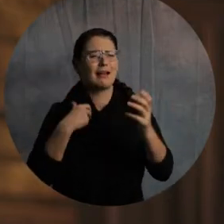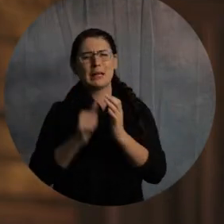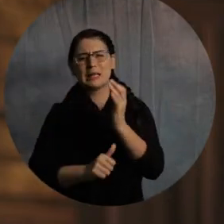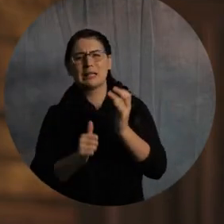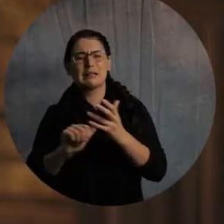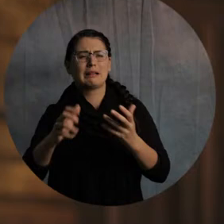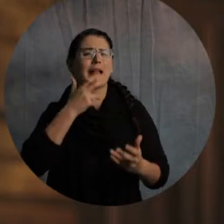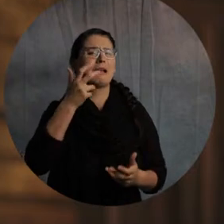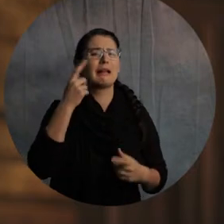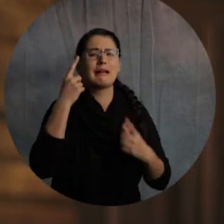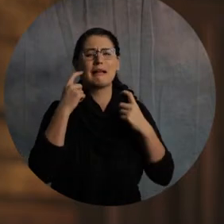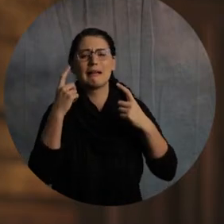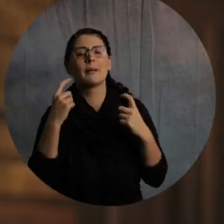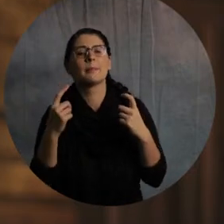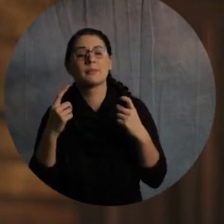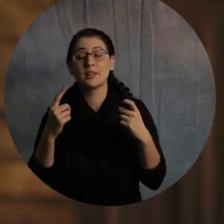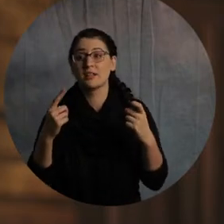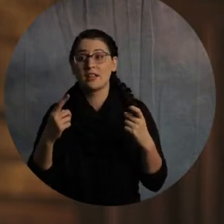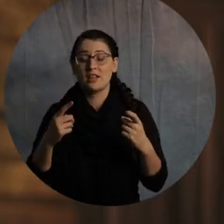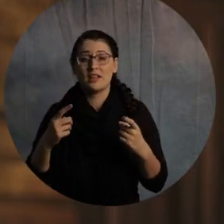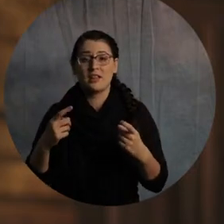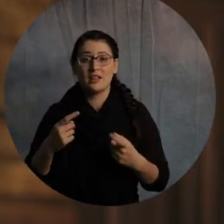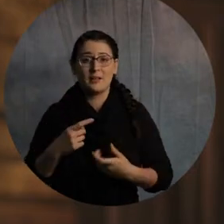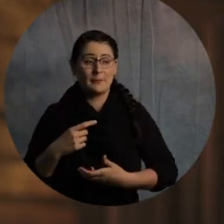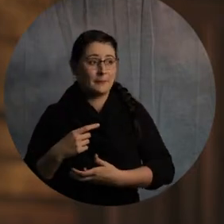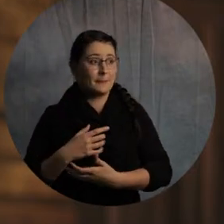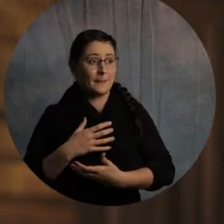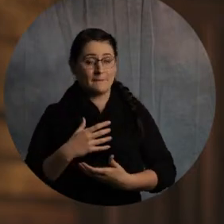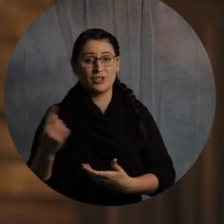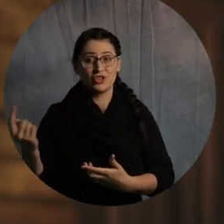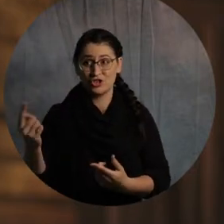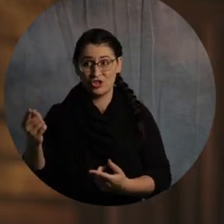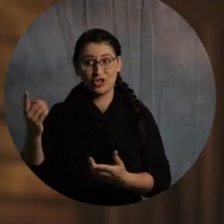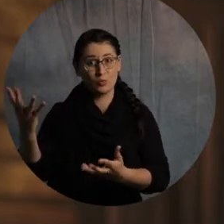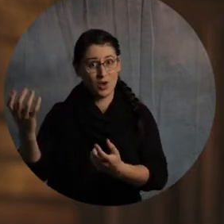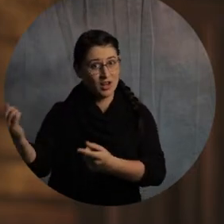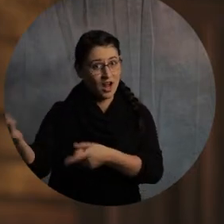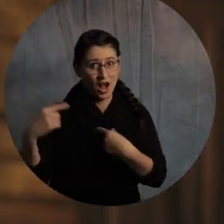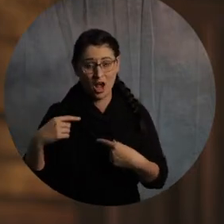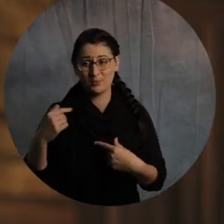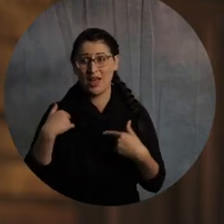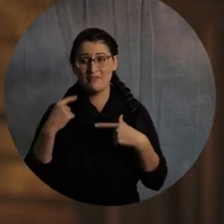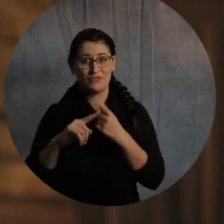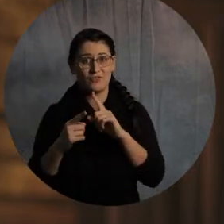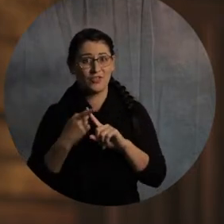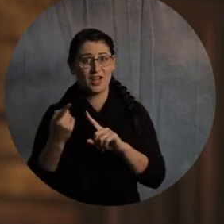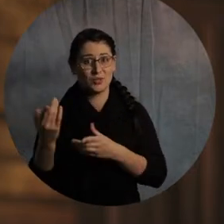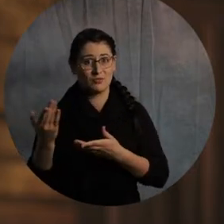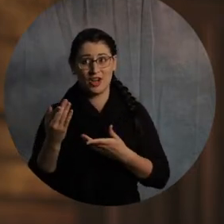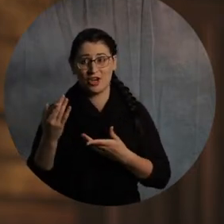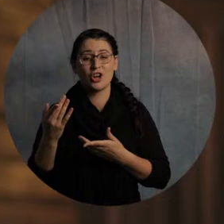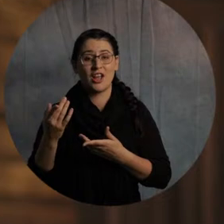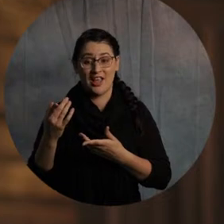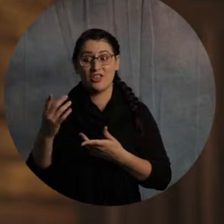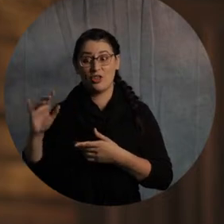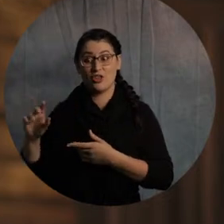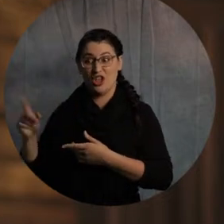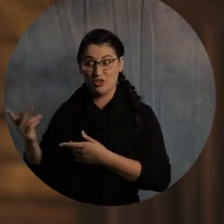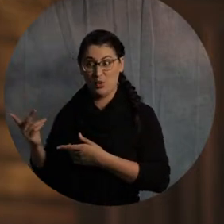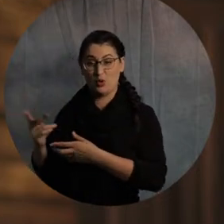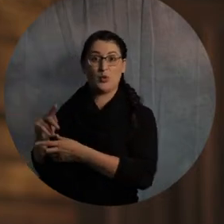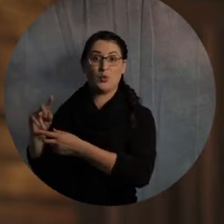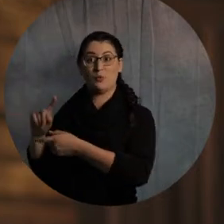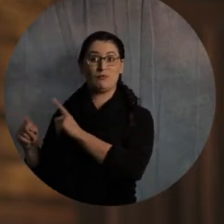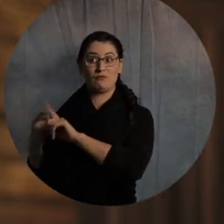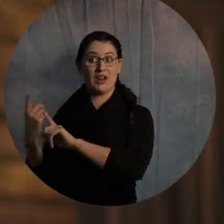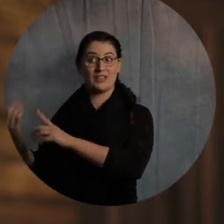And she wants to come in with these new friends that go to Venture that have invited her and are going to take her to Sammy's after lunch, after service, all right?